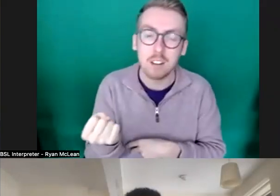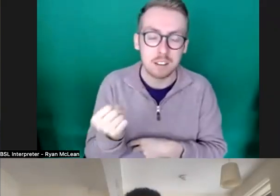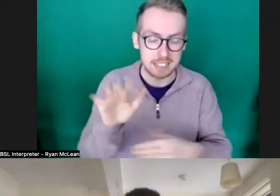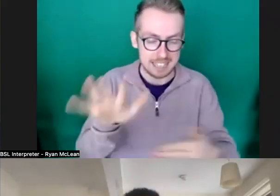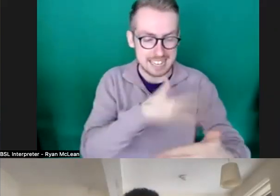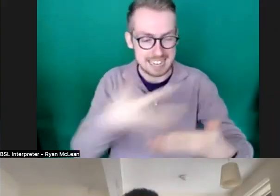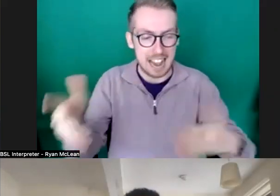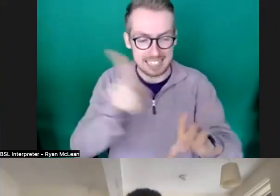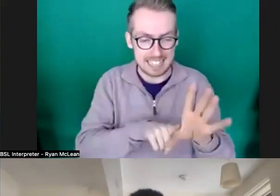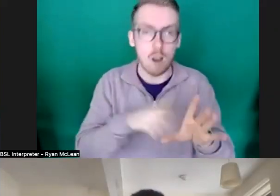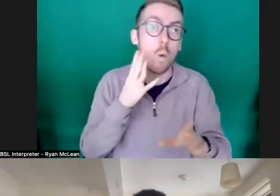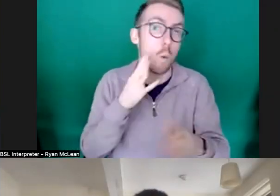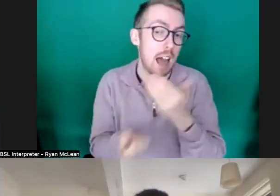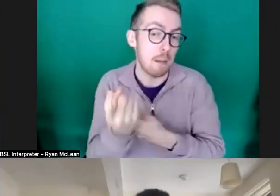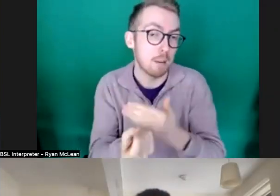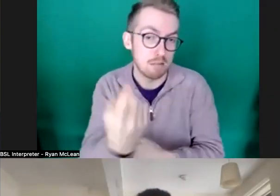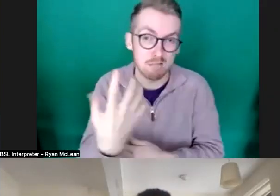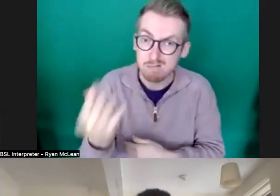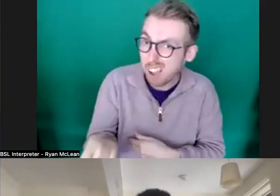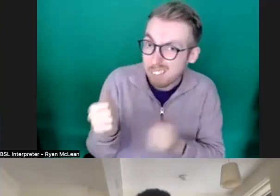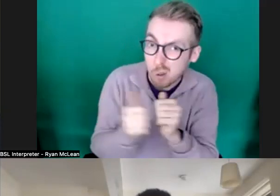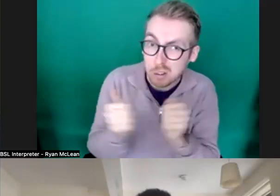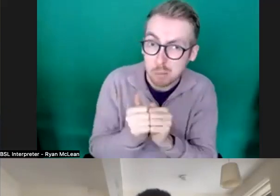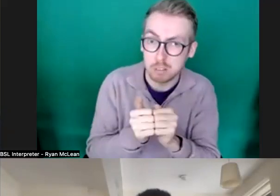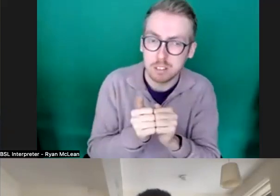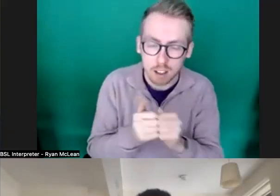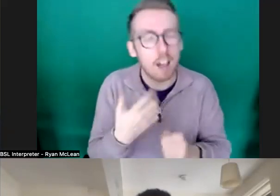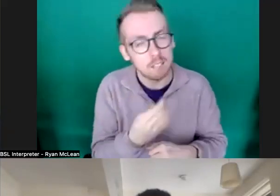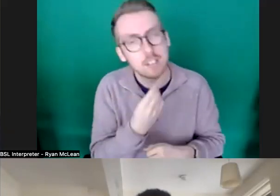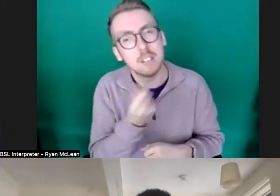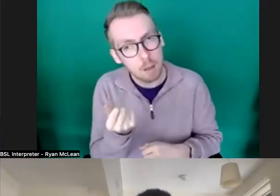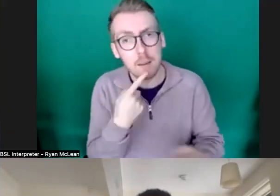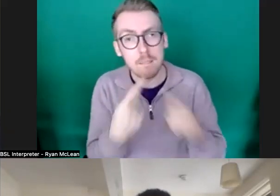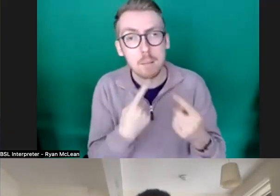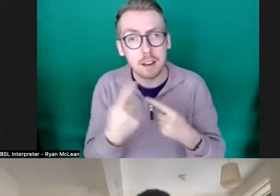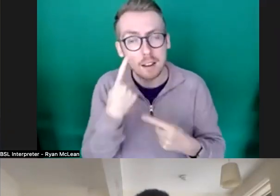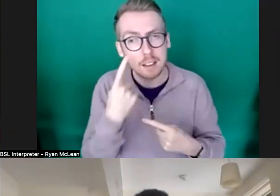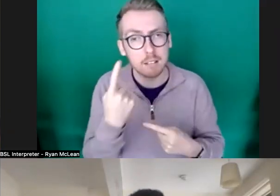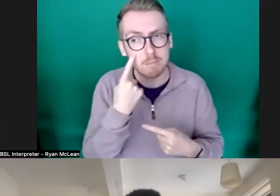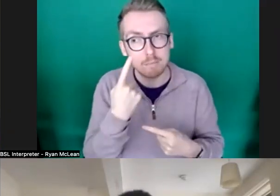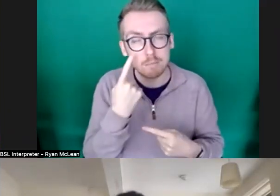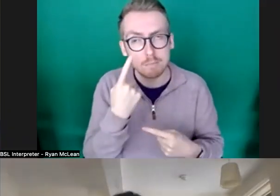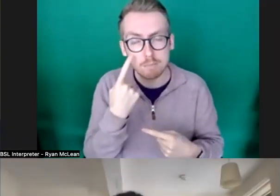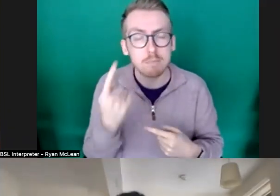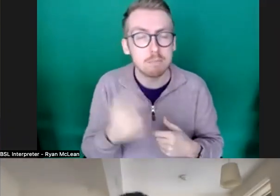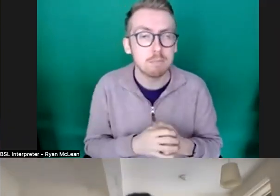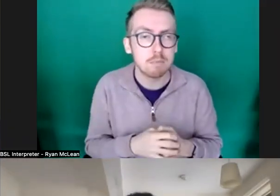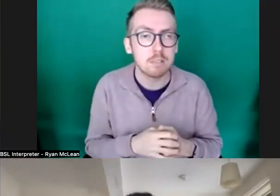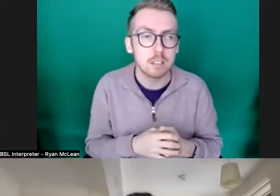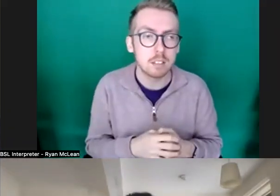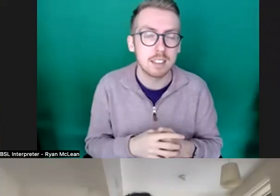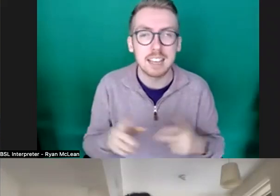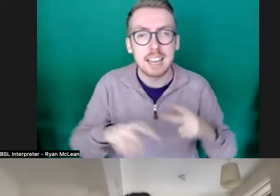of when they take place um so i think there's a couple of bits of information that you can refer to there and so i think in the guidance